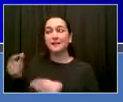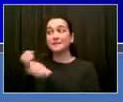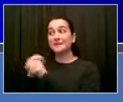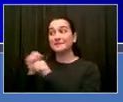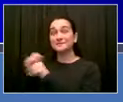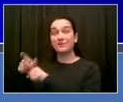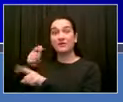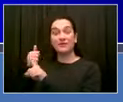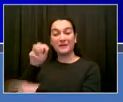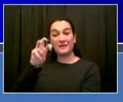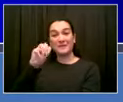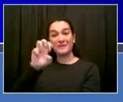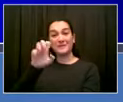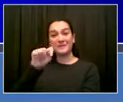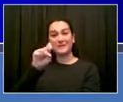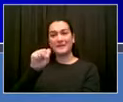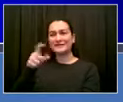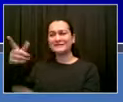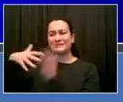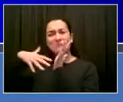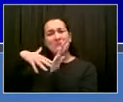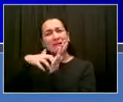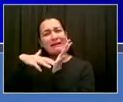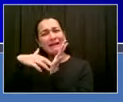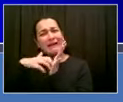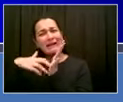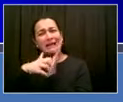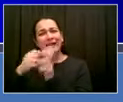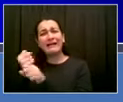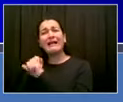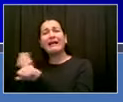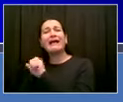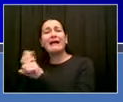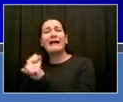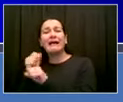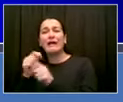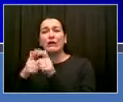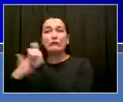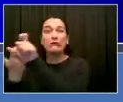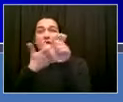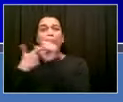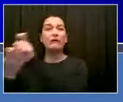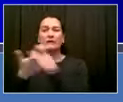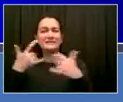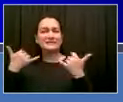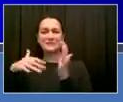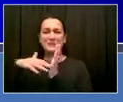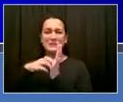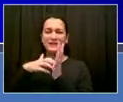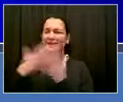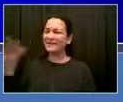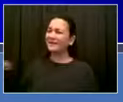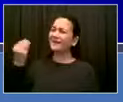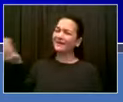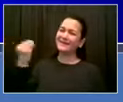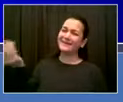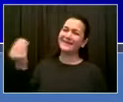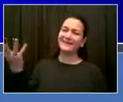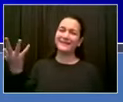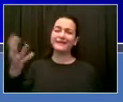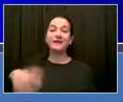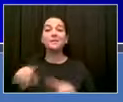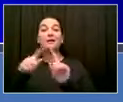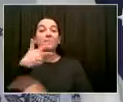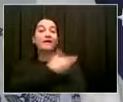We're going to come up with innovative new solutions in addition to the previously announced Jacob deGrom support plan. Okay.